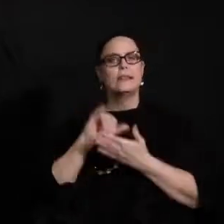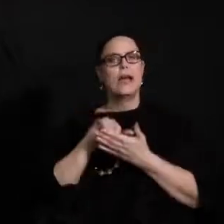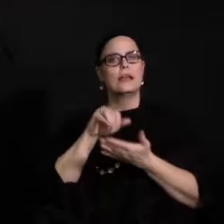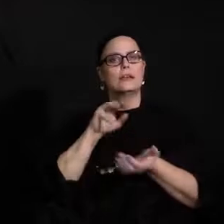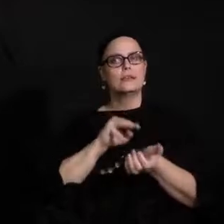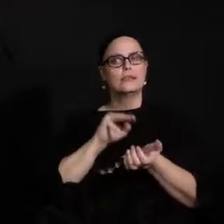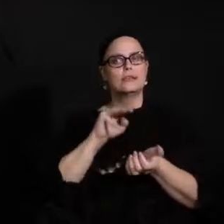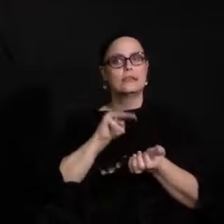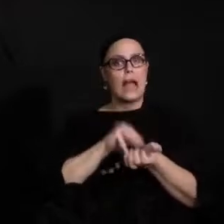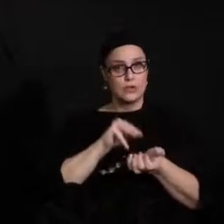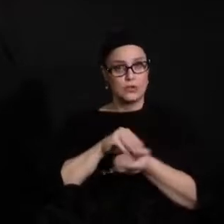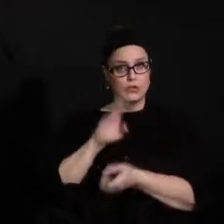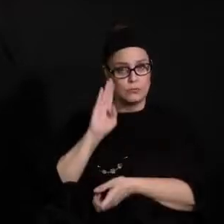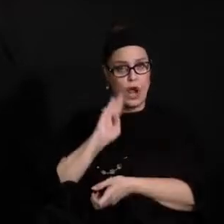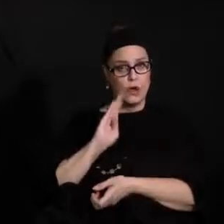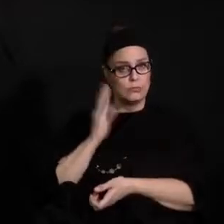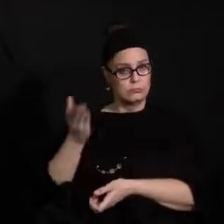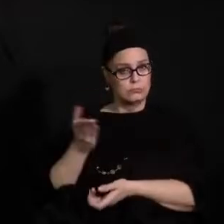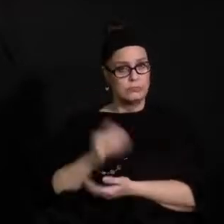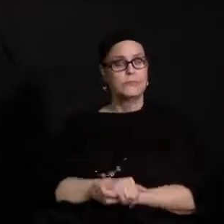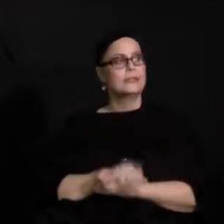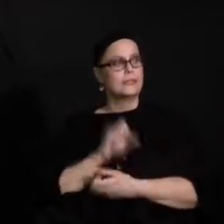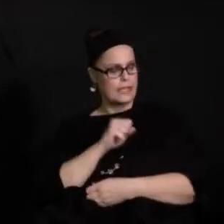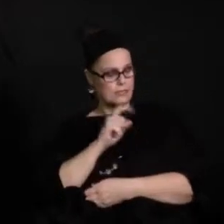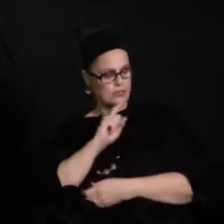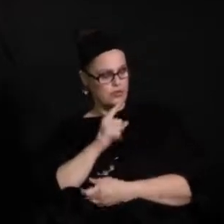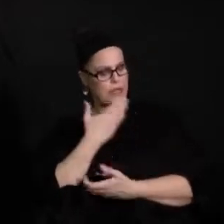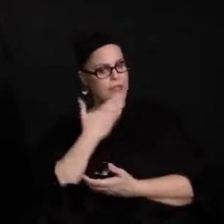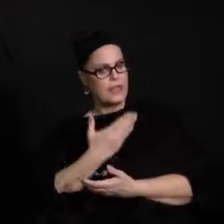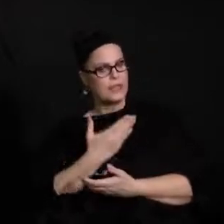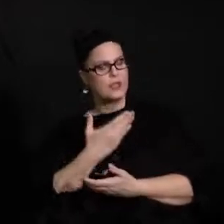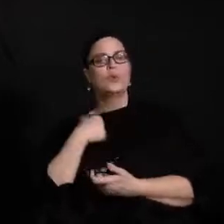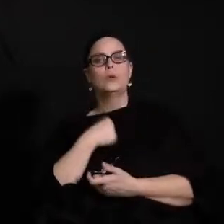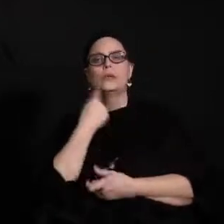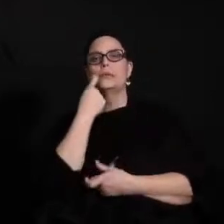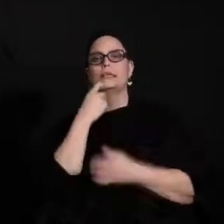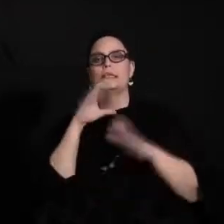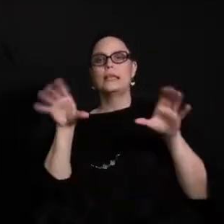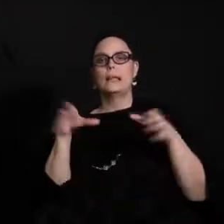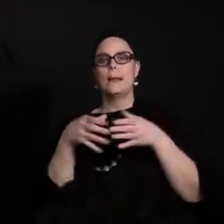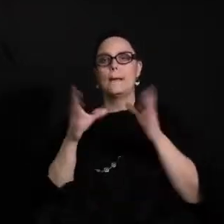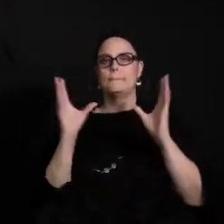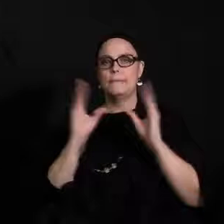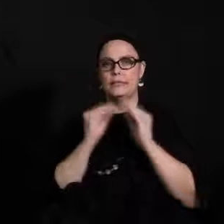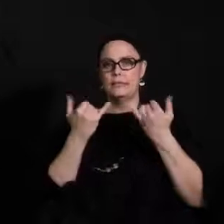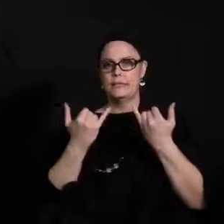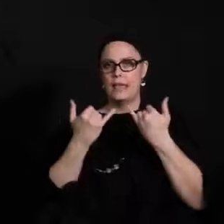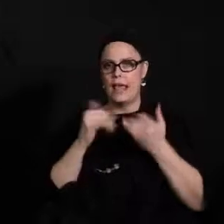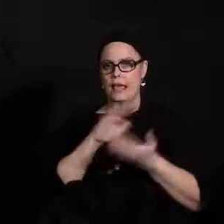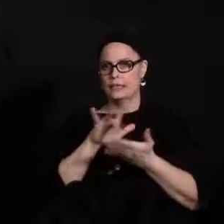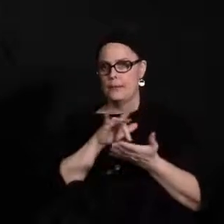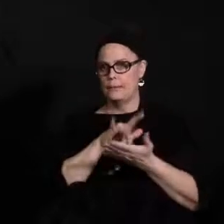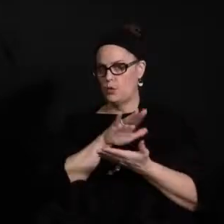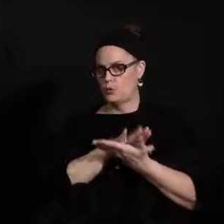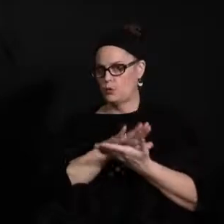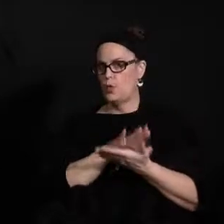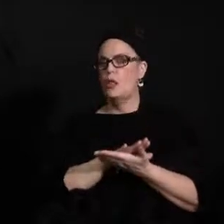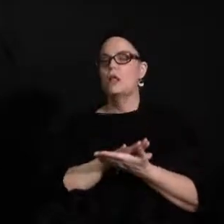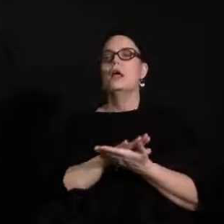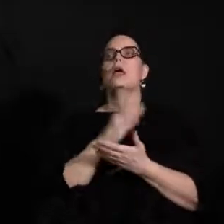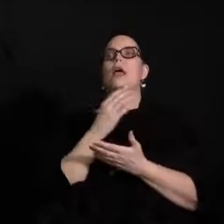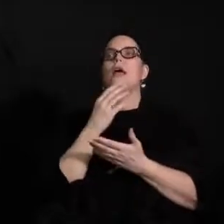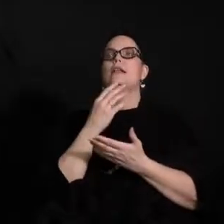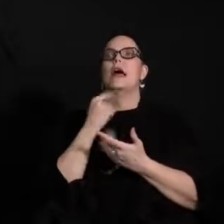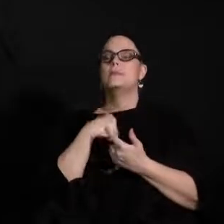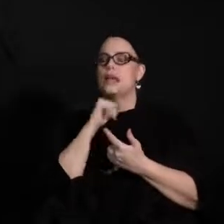you're up there, sir. Thank you. Yeah, thank you. We just today met as a team in middle school and one scenario we're playing with, we're not sure